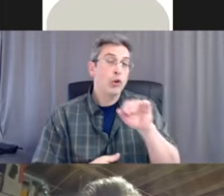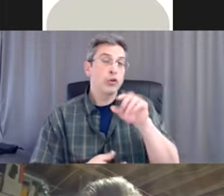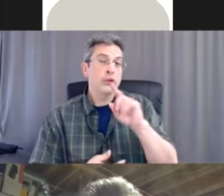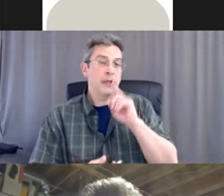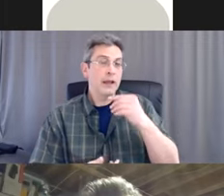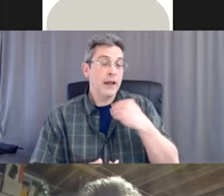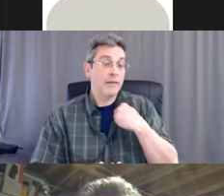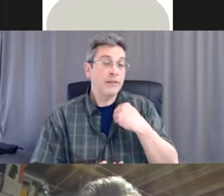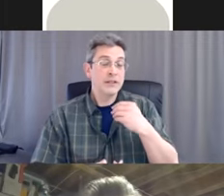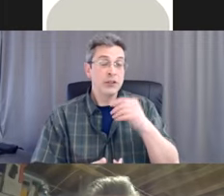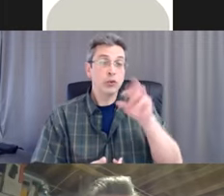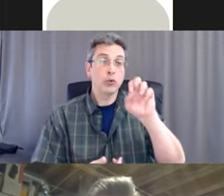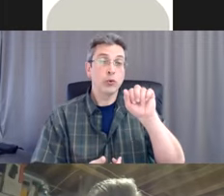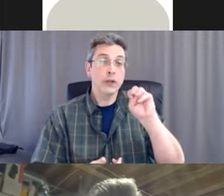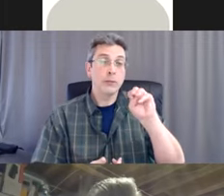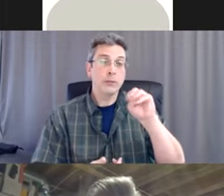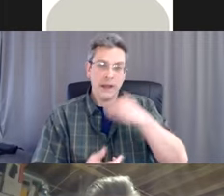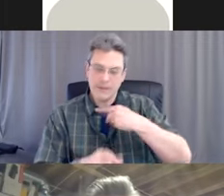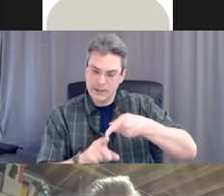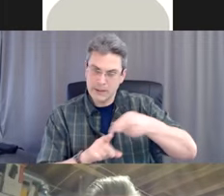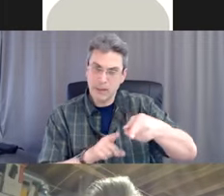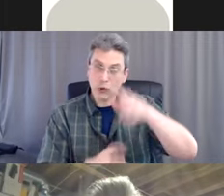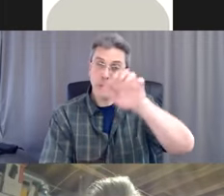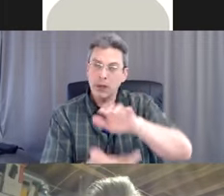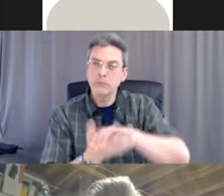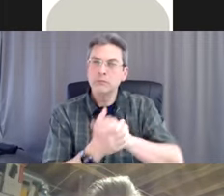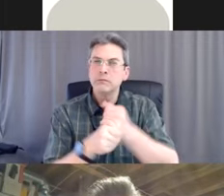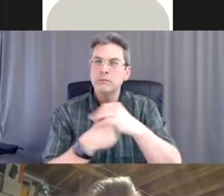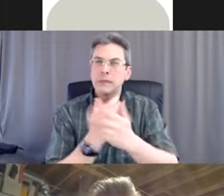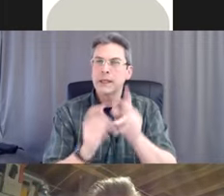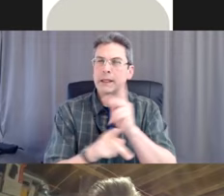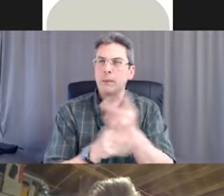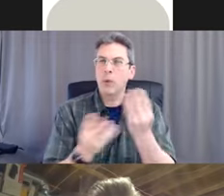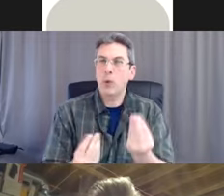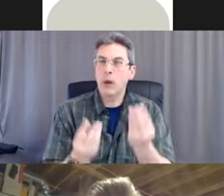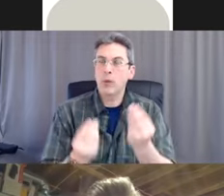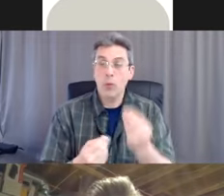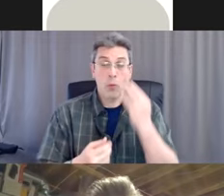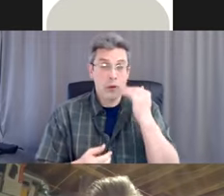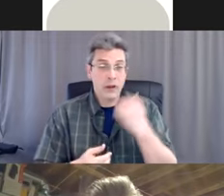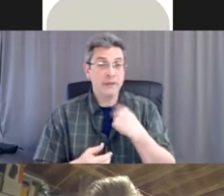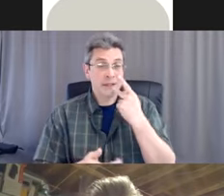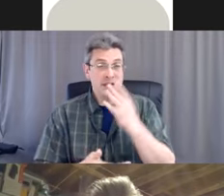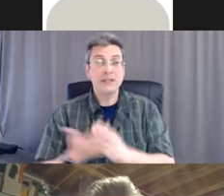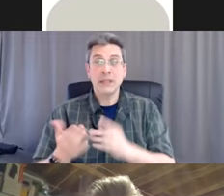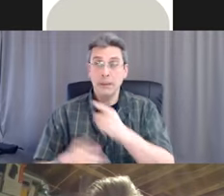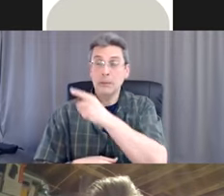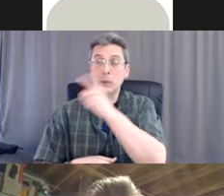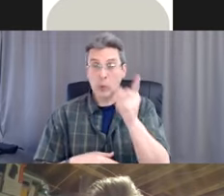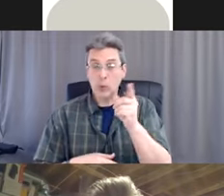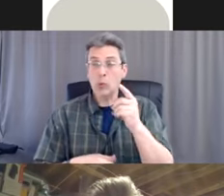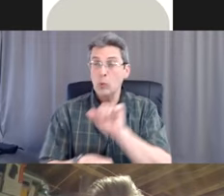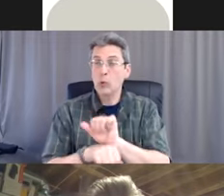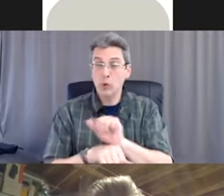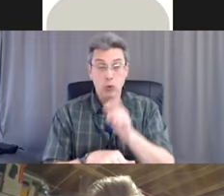hands on my coworkers who suffer from those types of allergies. So don't be afraid to contact your healthcare provider who